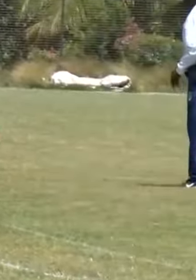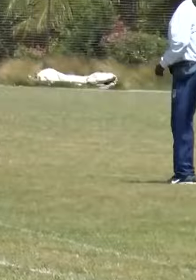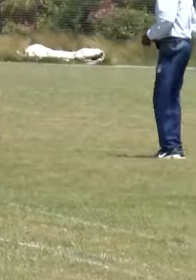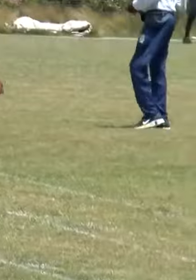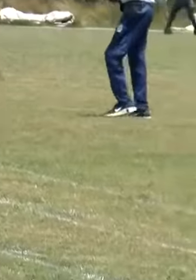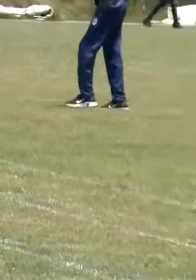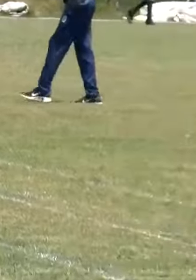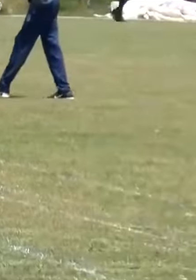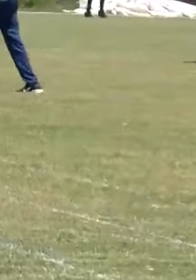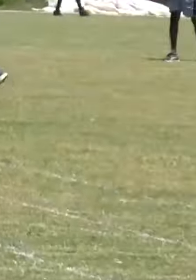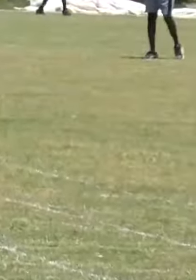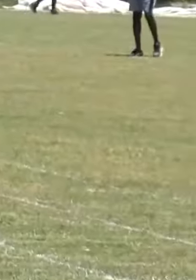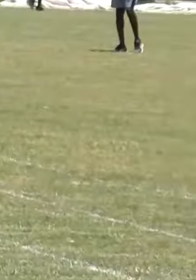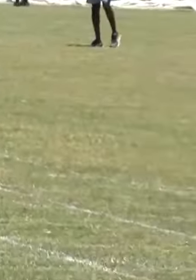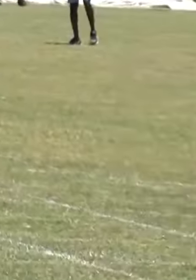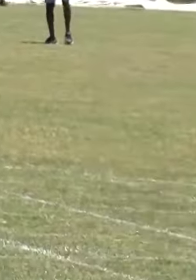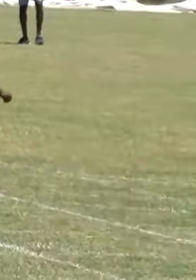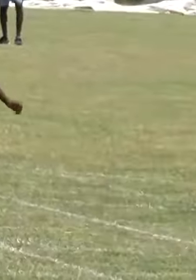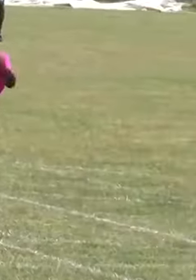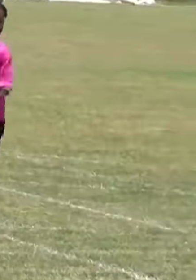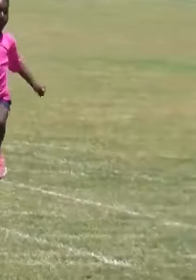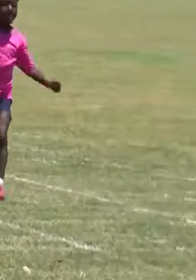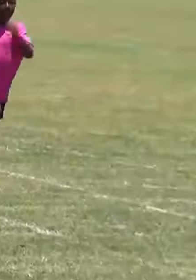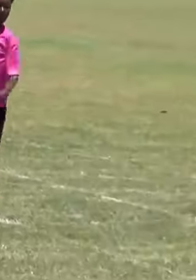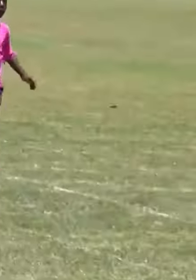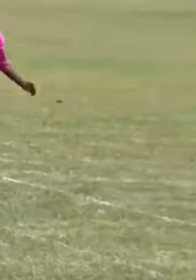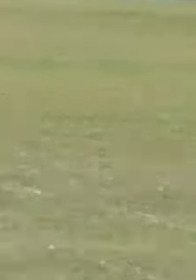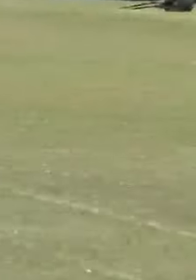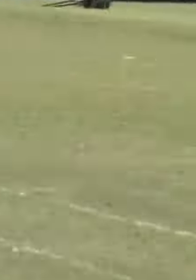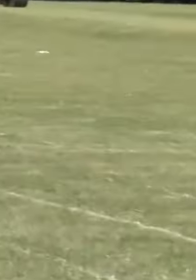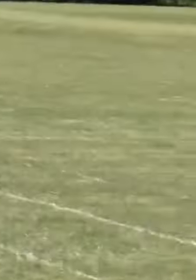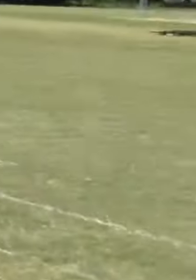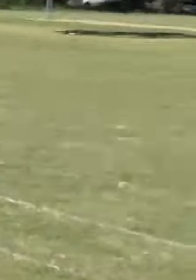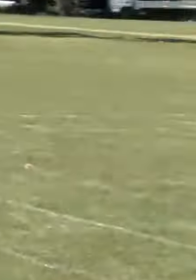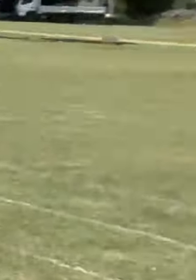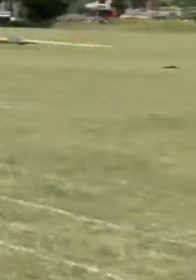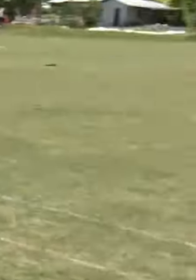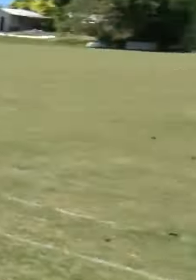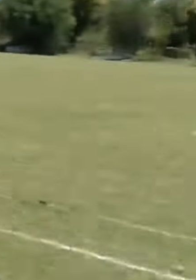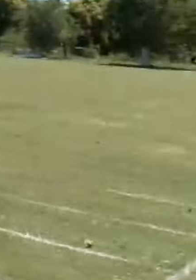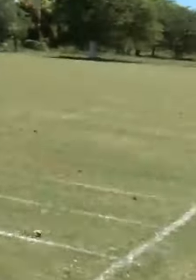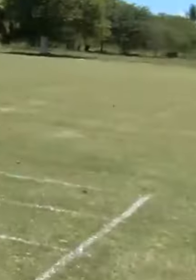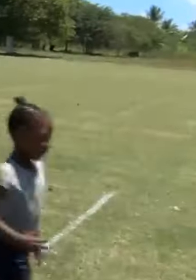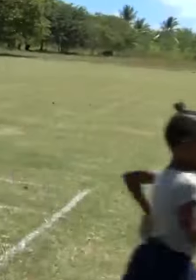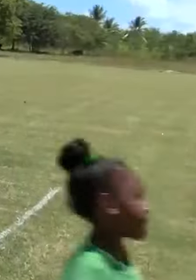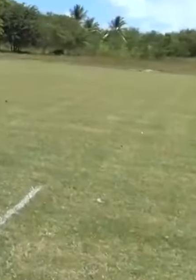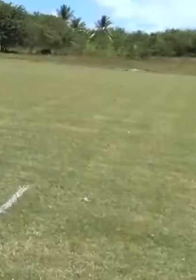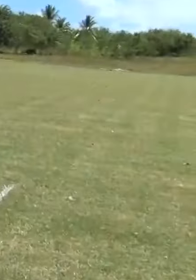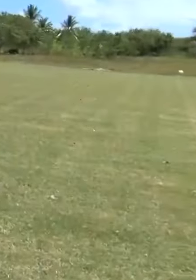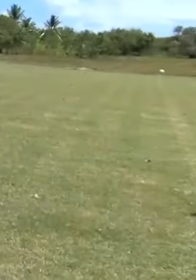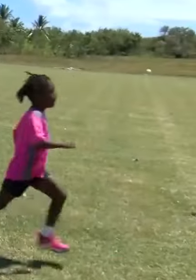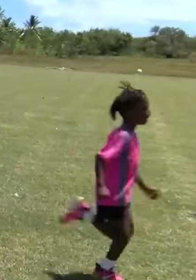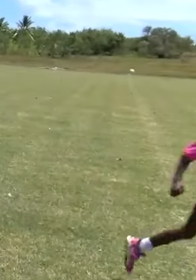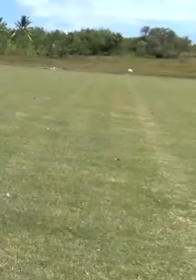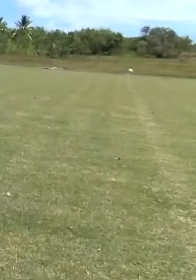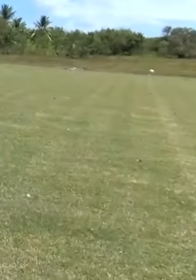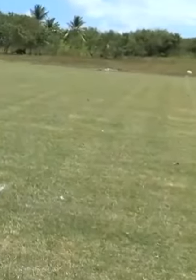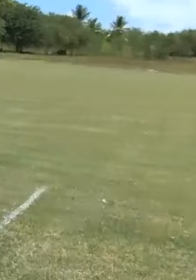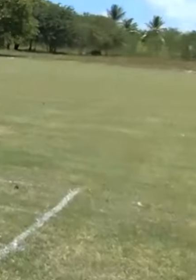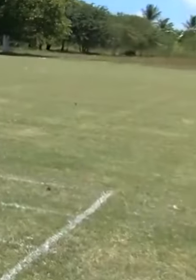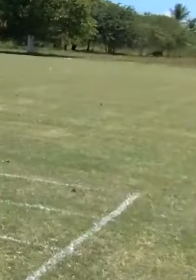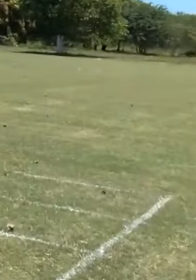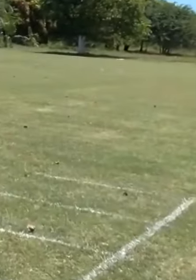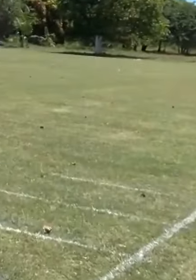to the front of the field. Focus your attention on the young lady in the grey top. That's Miracle Moore of CELA, the champion,